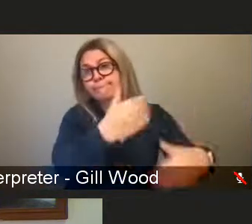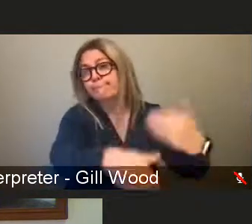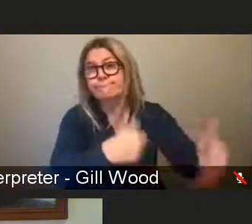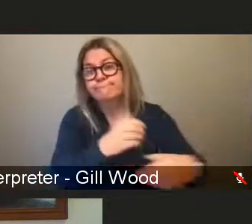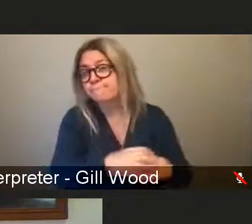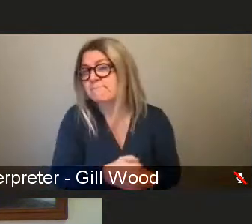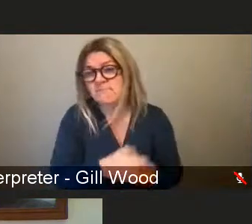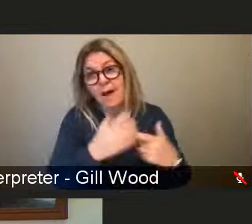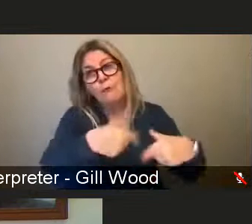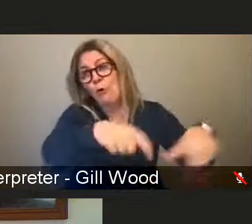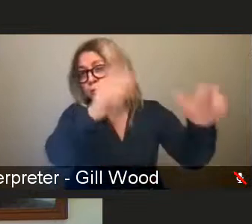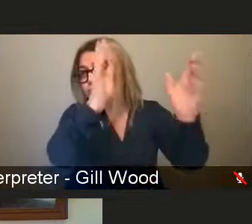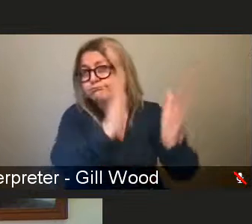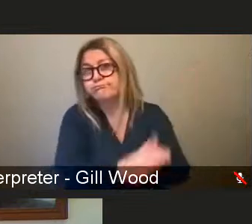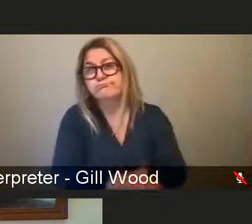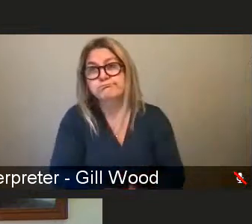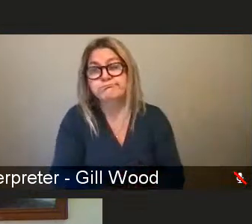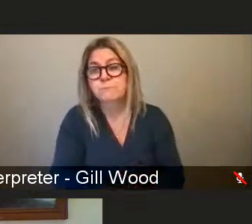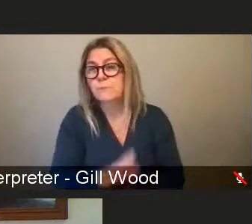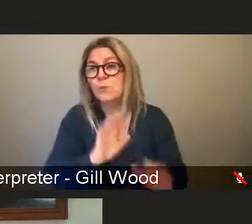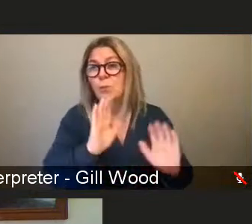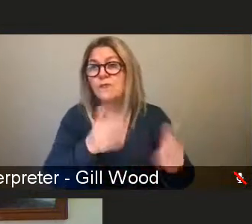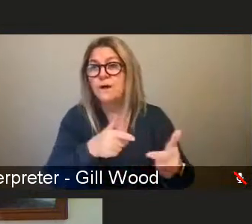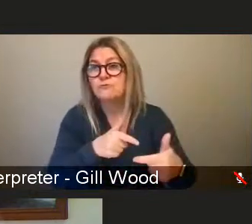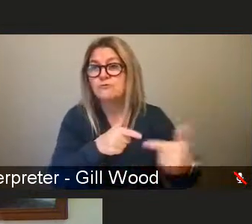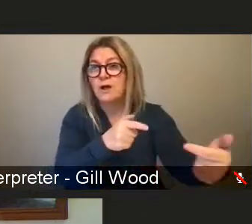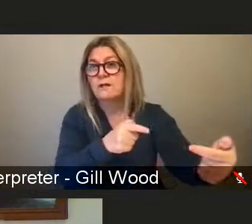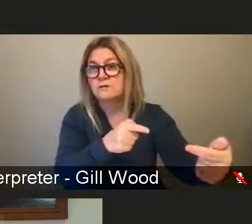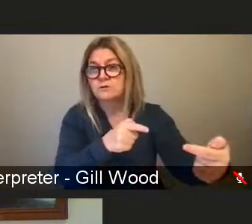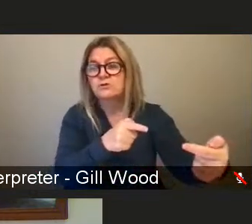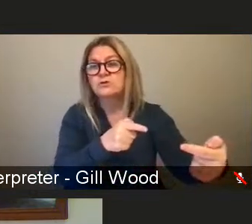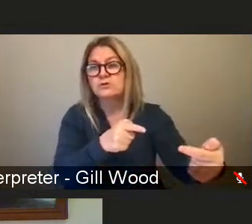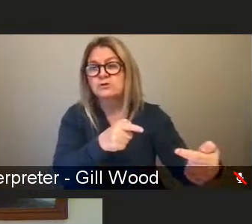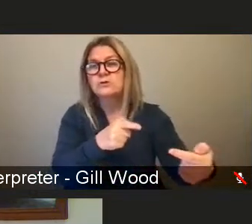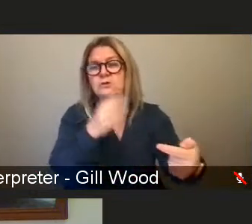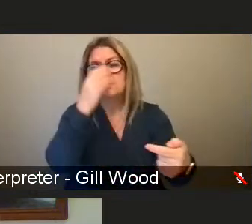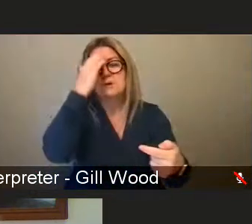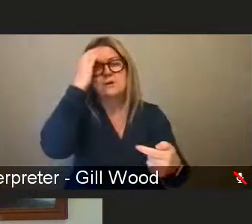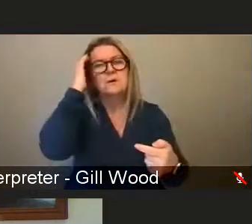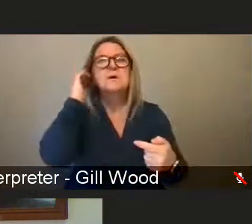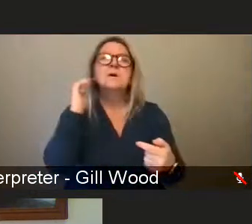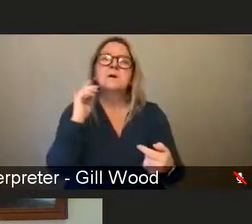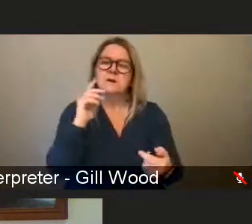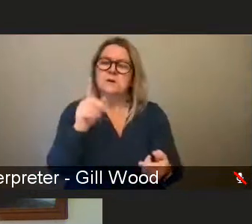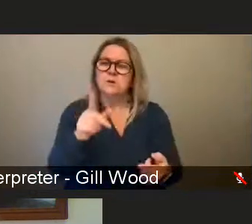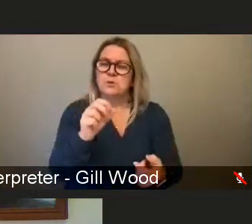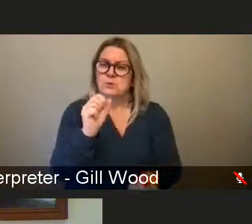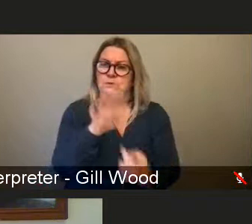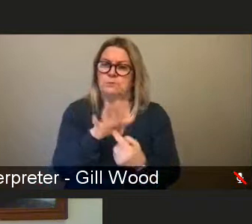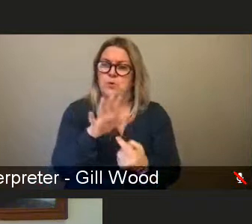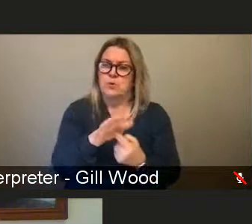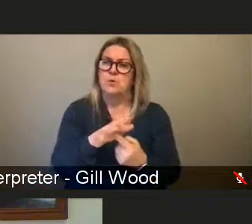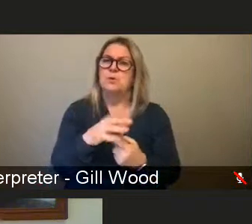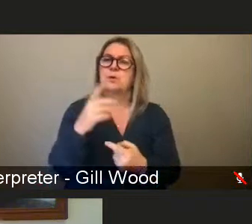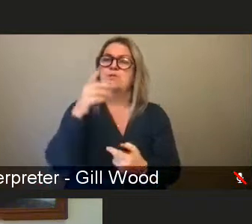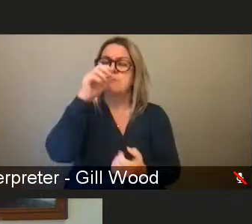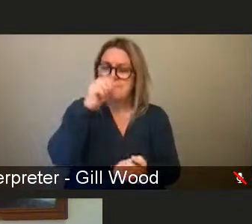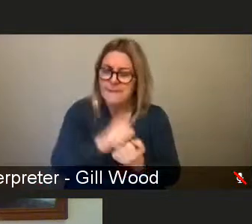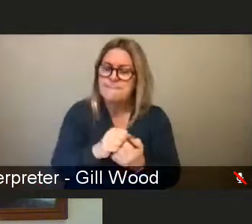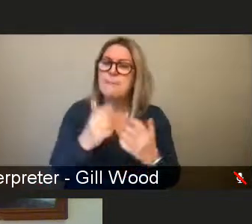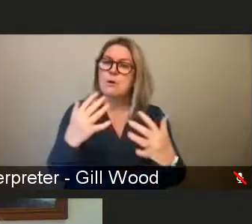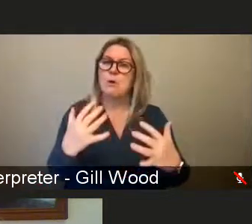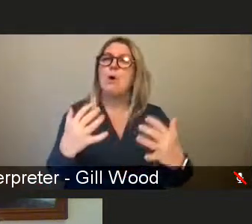again. But I do think that it is critical that we think about who the audiences are. And but